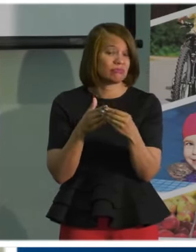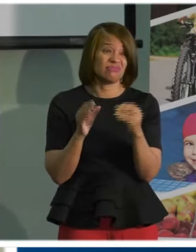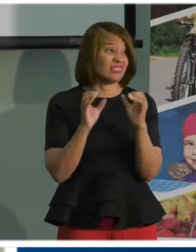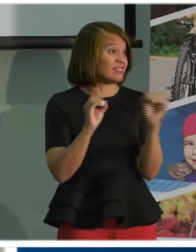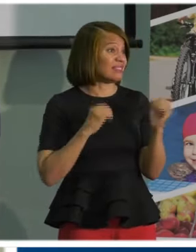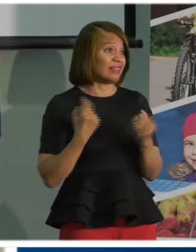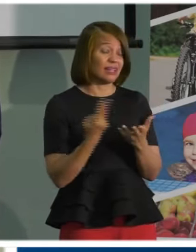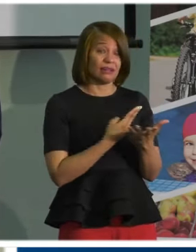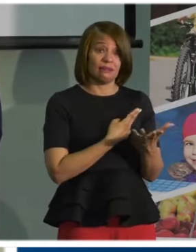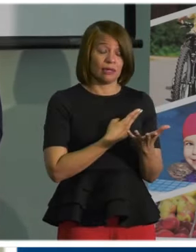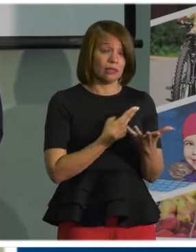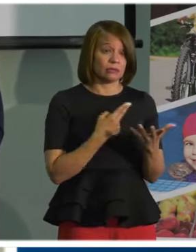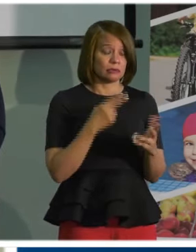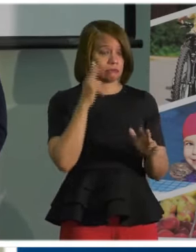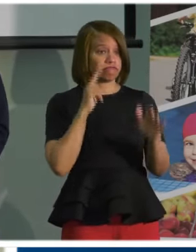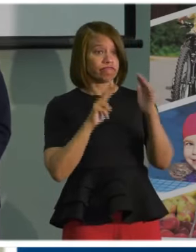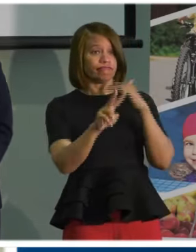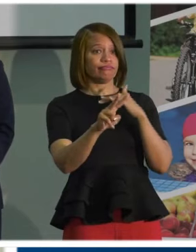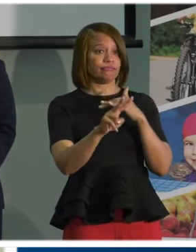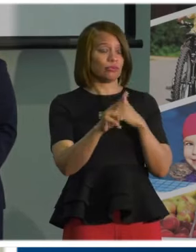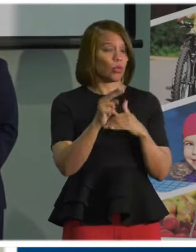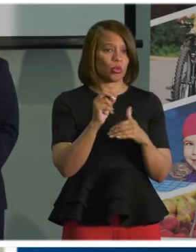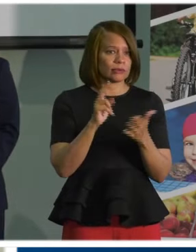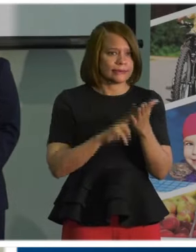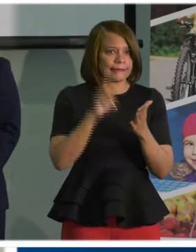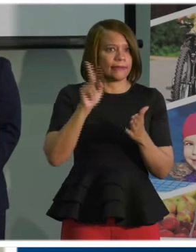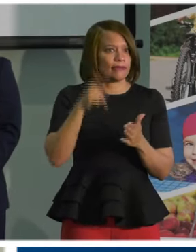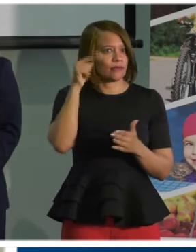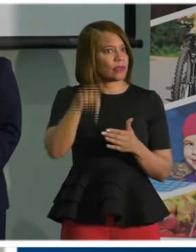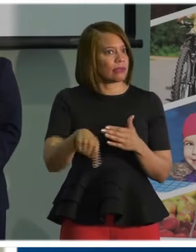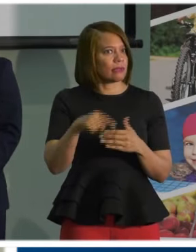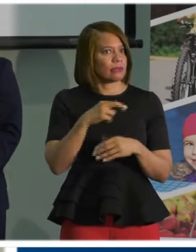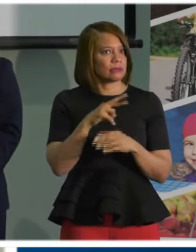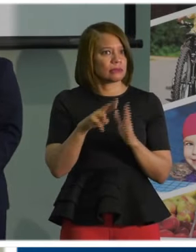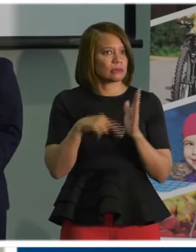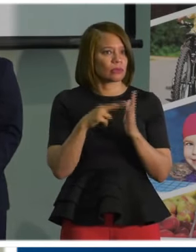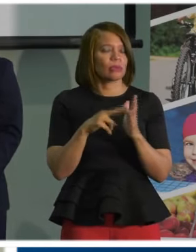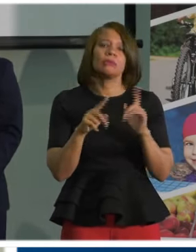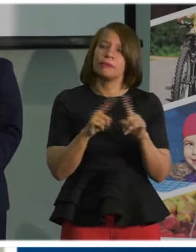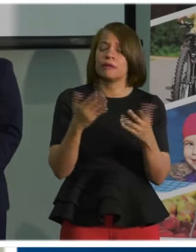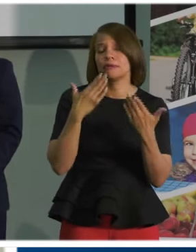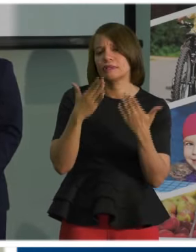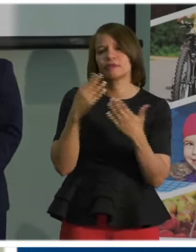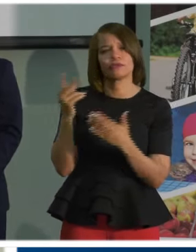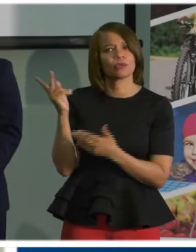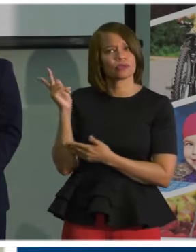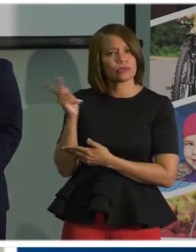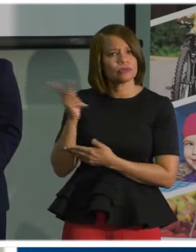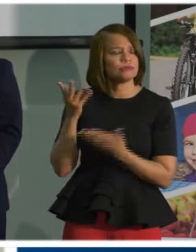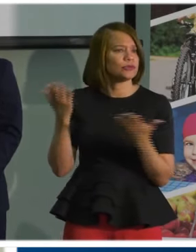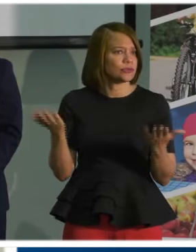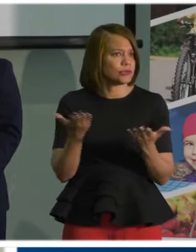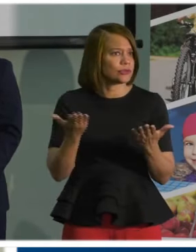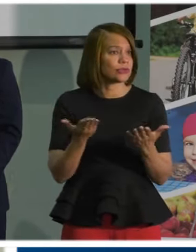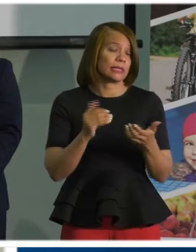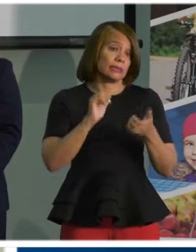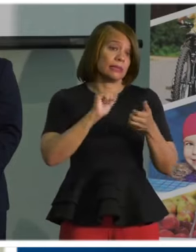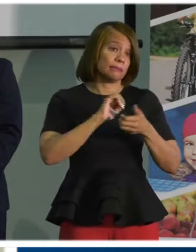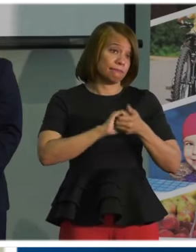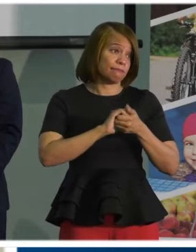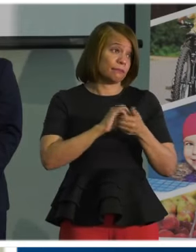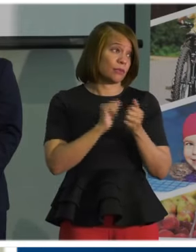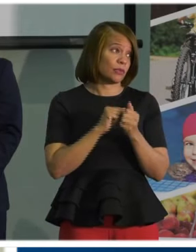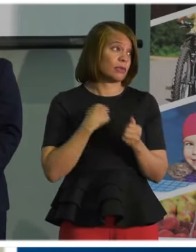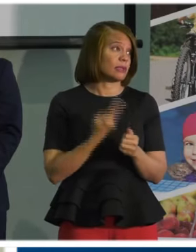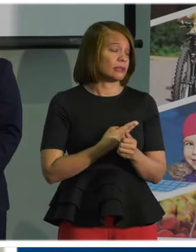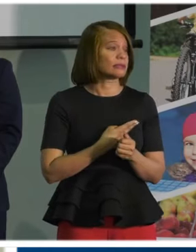this, including the two of you all, and we're glad that you're both in the roles and our partner this year. I remember